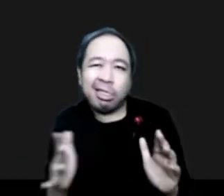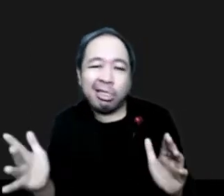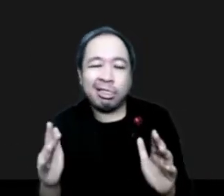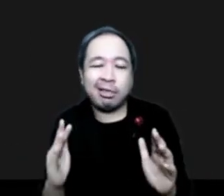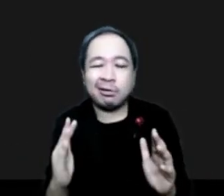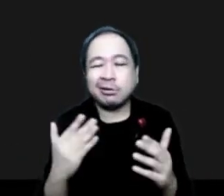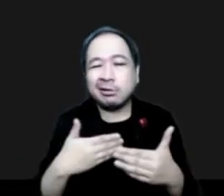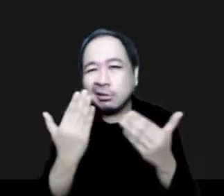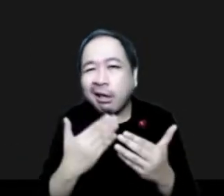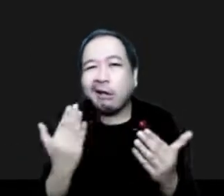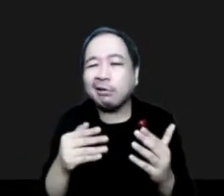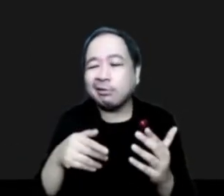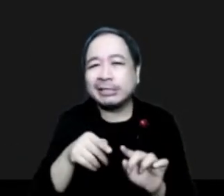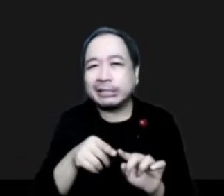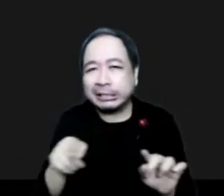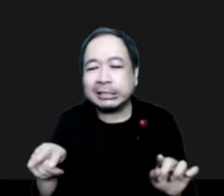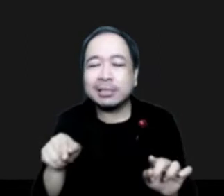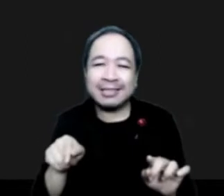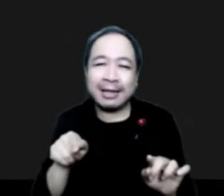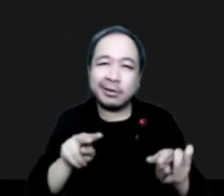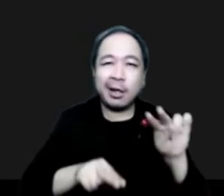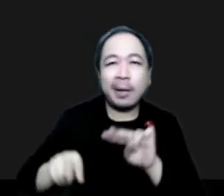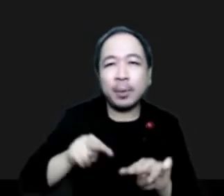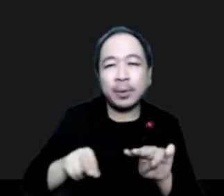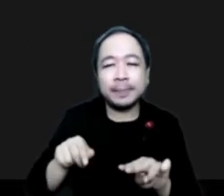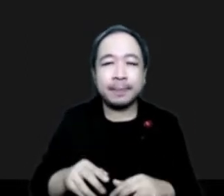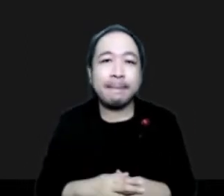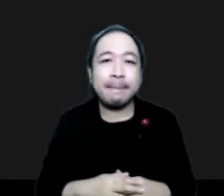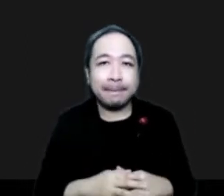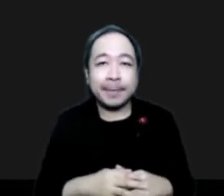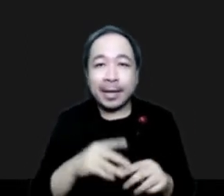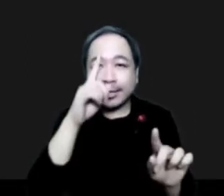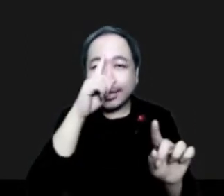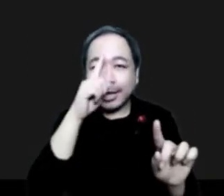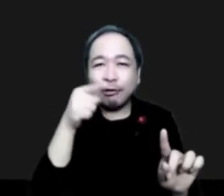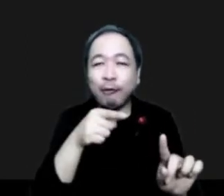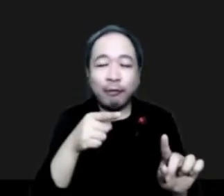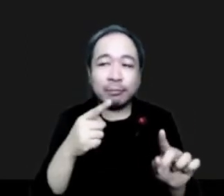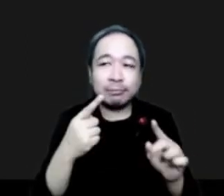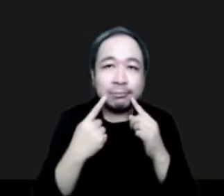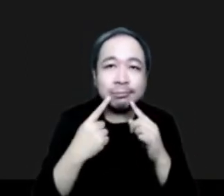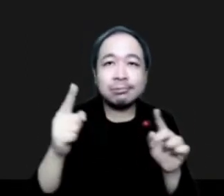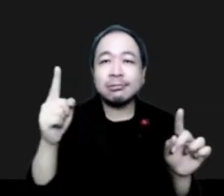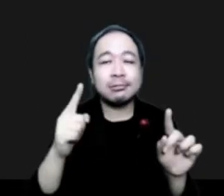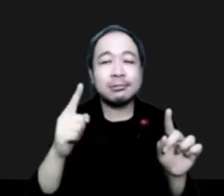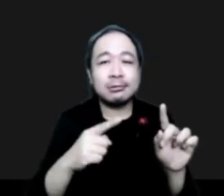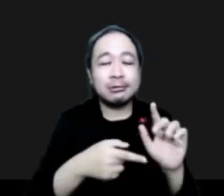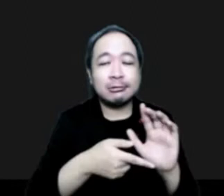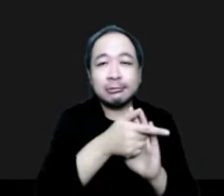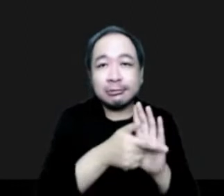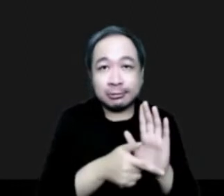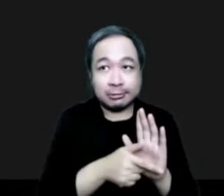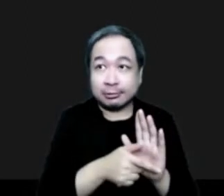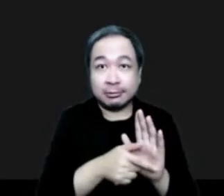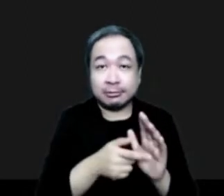trying to mitigate through our strategic planning, our goals, our milestones, and the legislation that's being proposed is to better